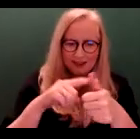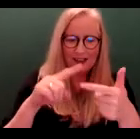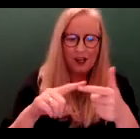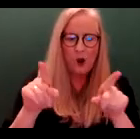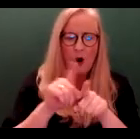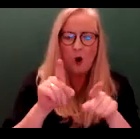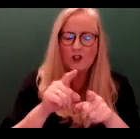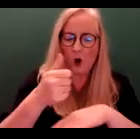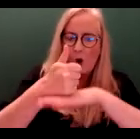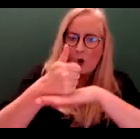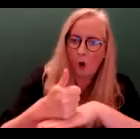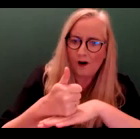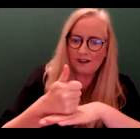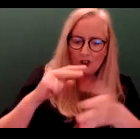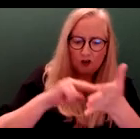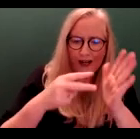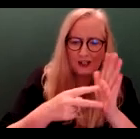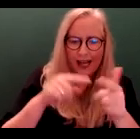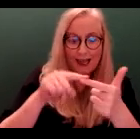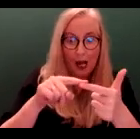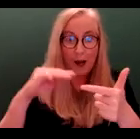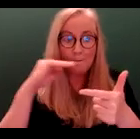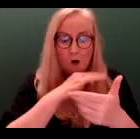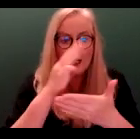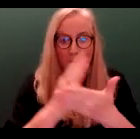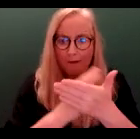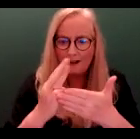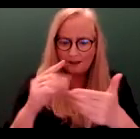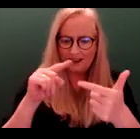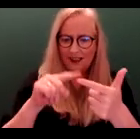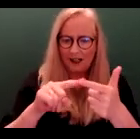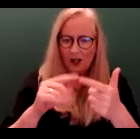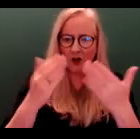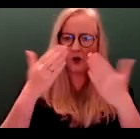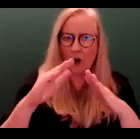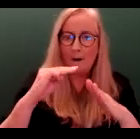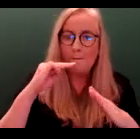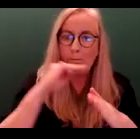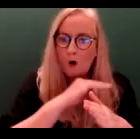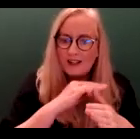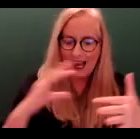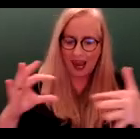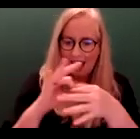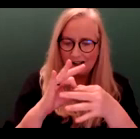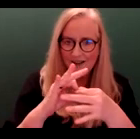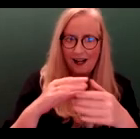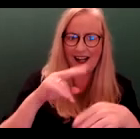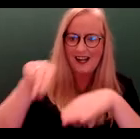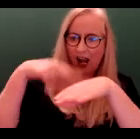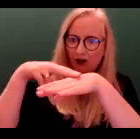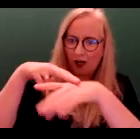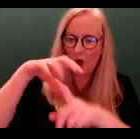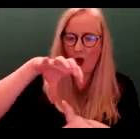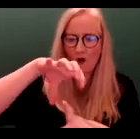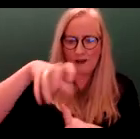core strategy and this is a really important element because this acts as the fundamental link between national, regional